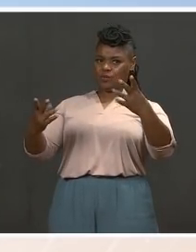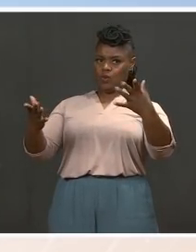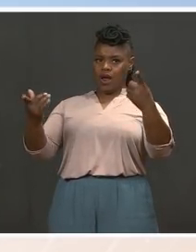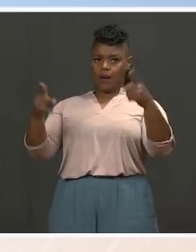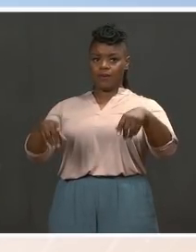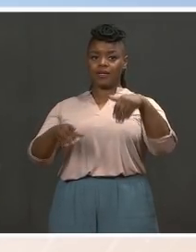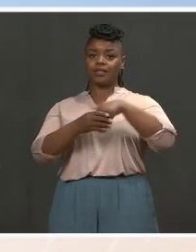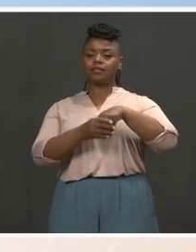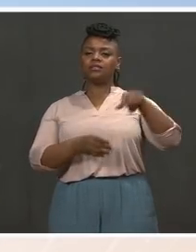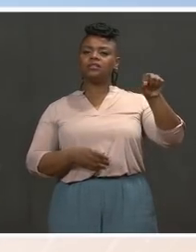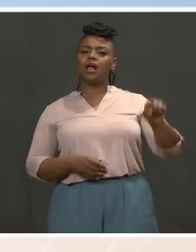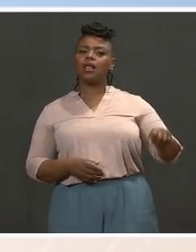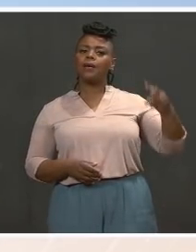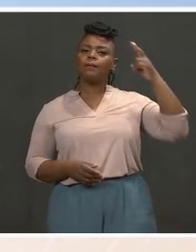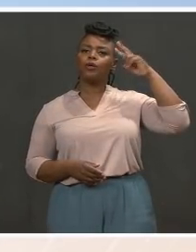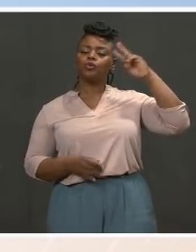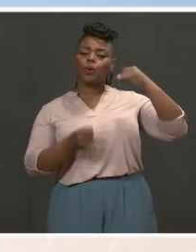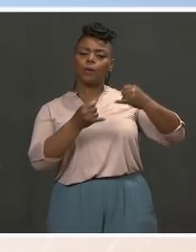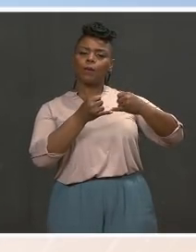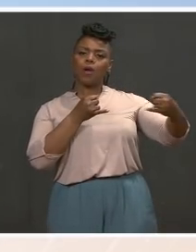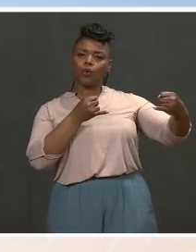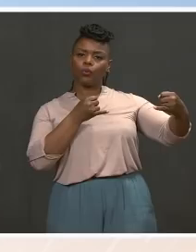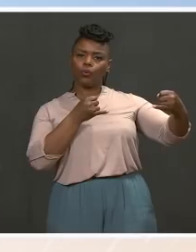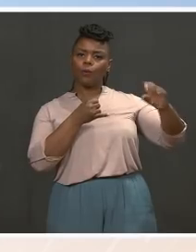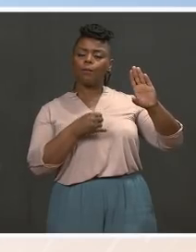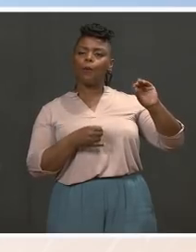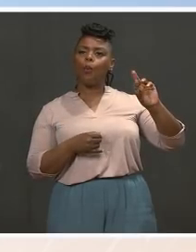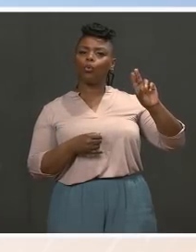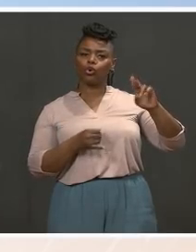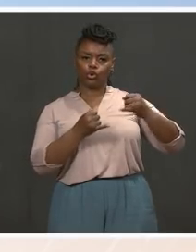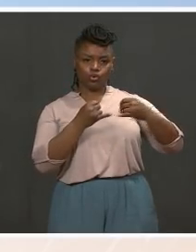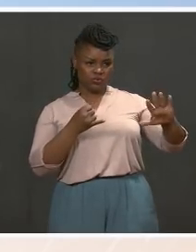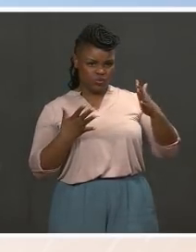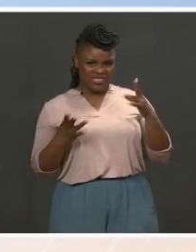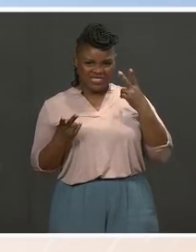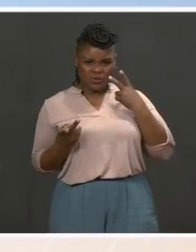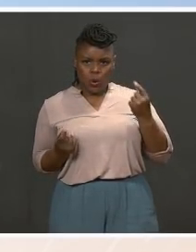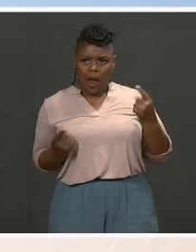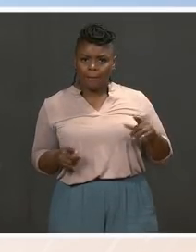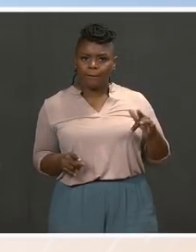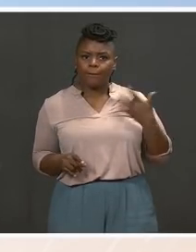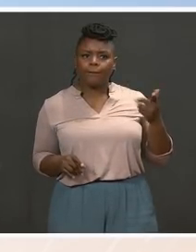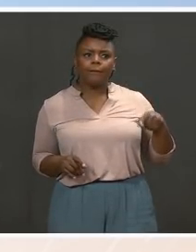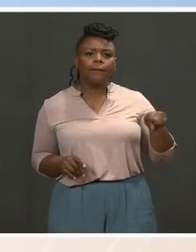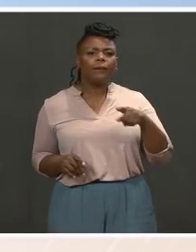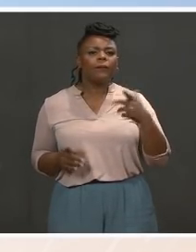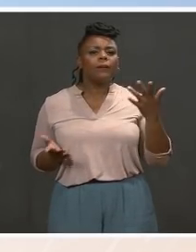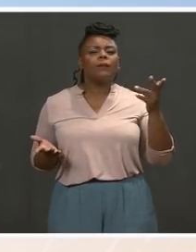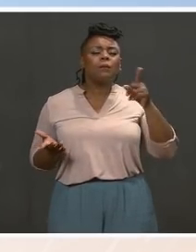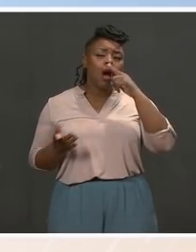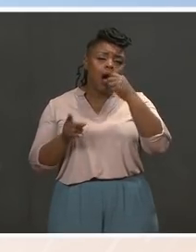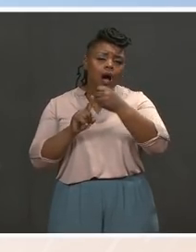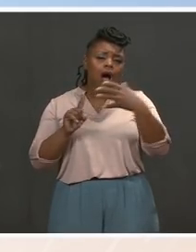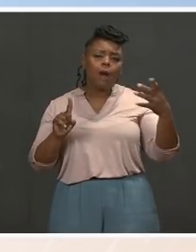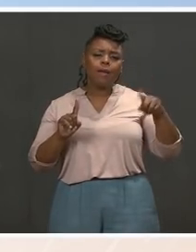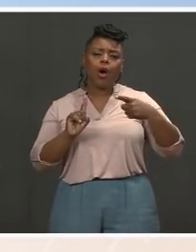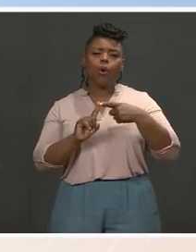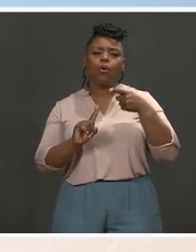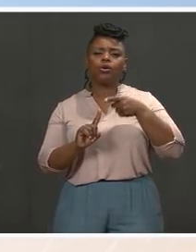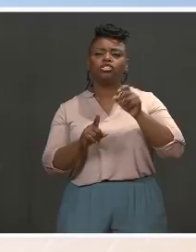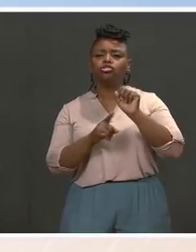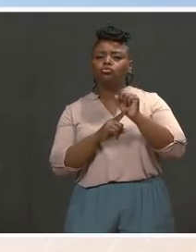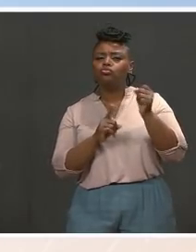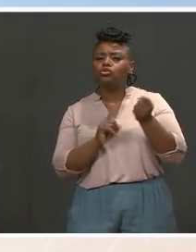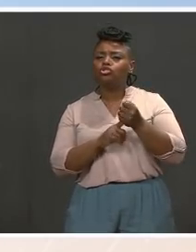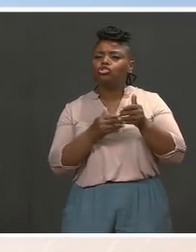This is the first step of transparency. What else can we expect with regard to that so we can evaluate the situation and present it to the public?